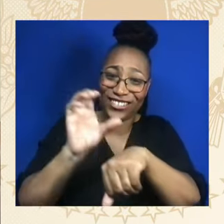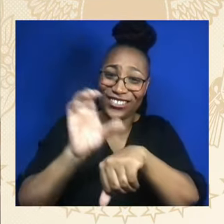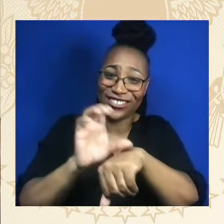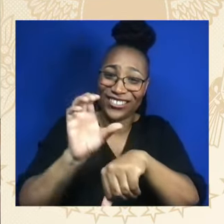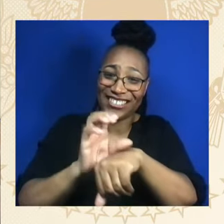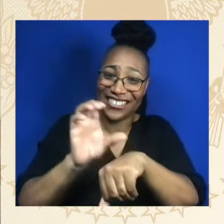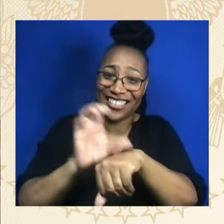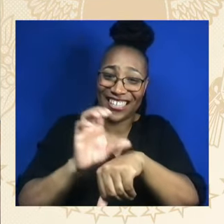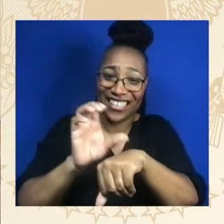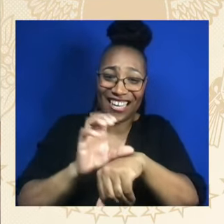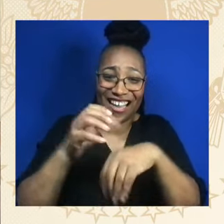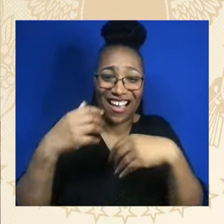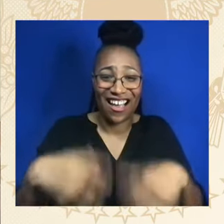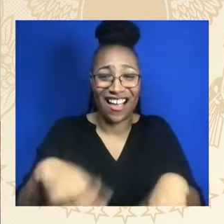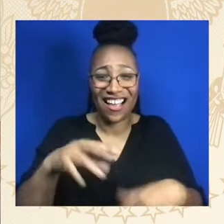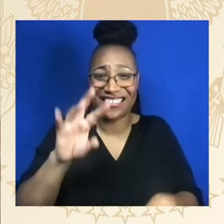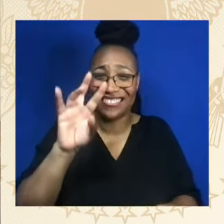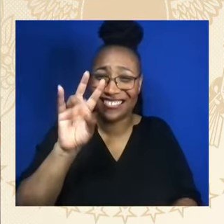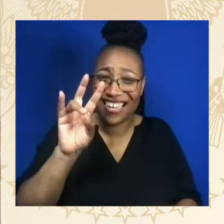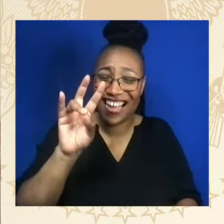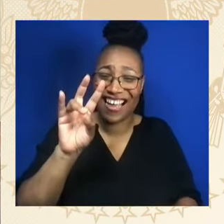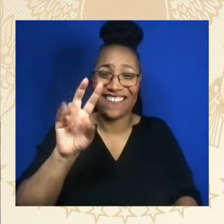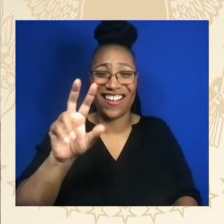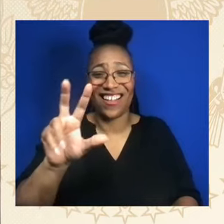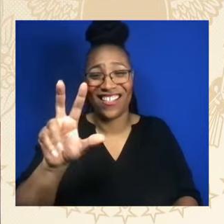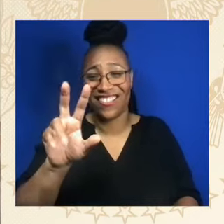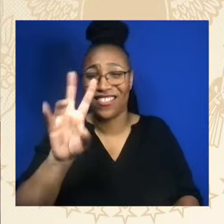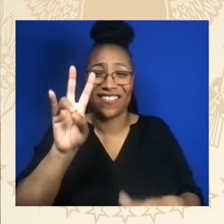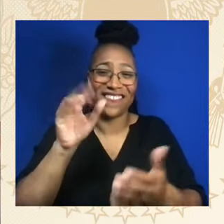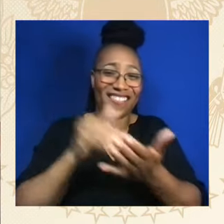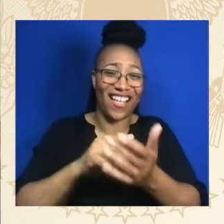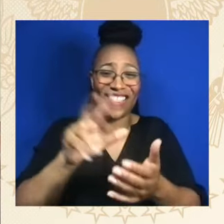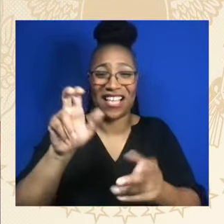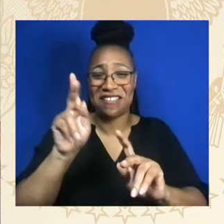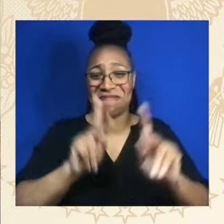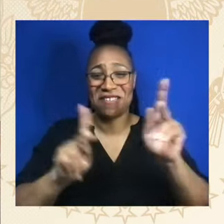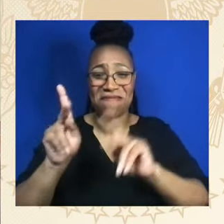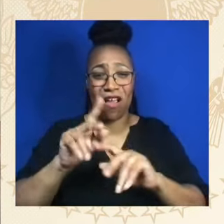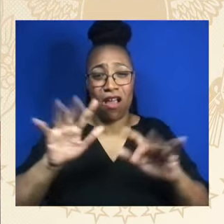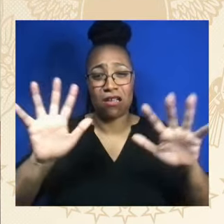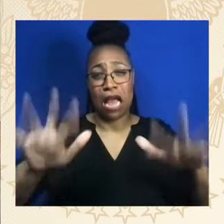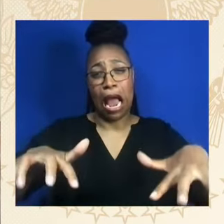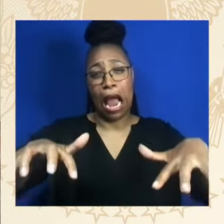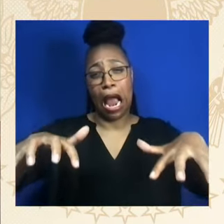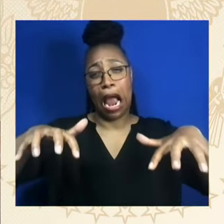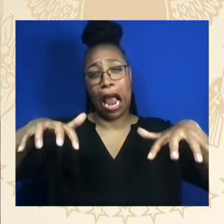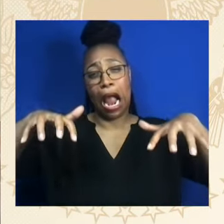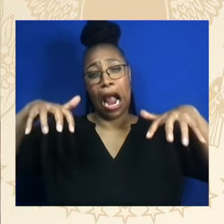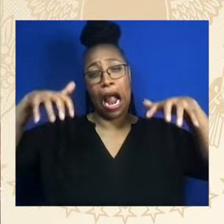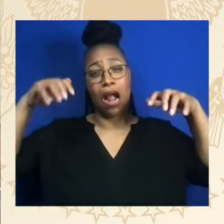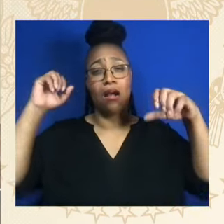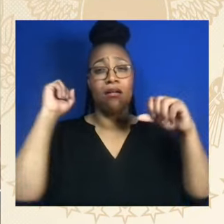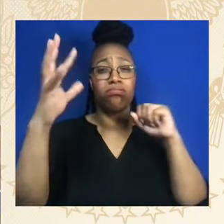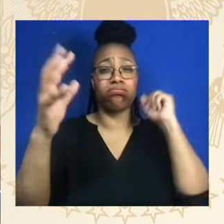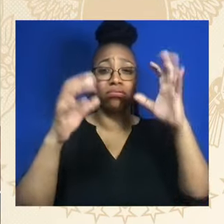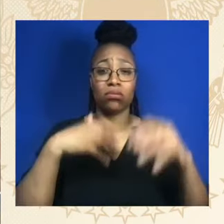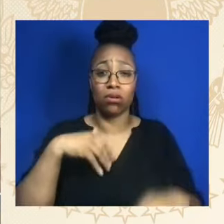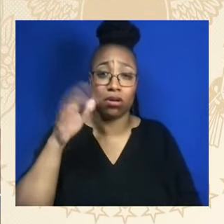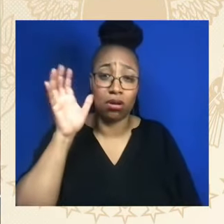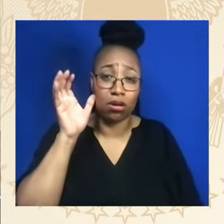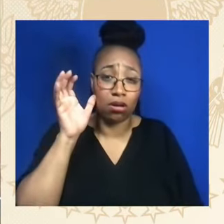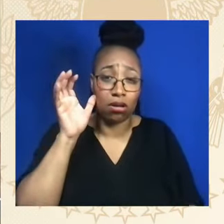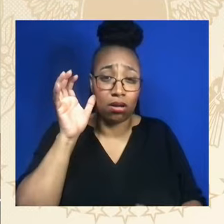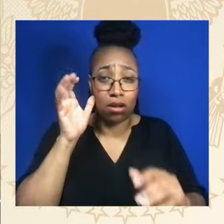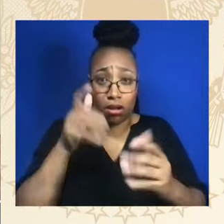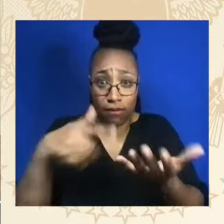and plan what we're going to do In terms of deceptive You think I'm joking, I'm not And the only drawback I had, Jim Everybody thought I was a good guy